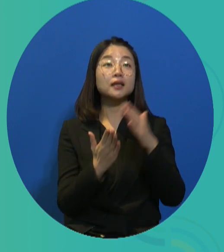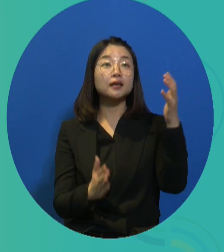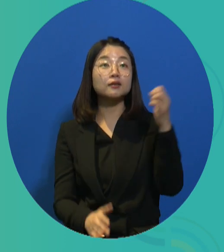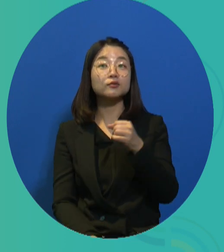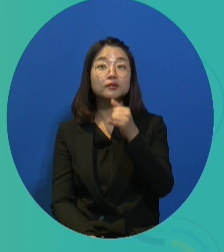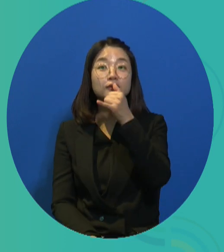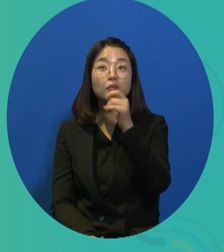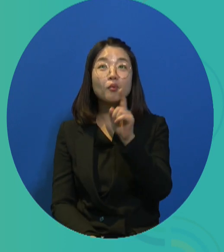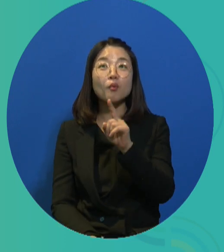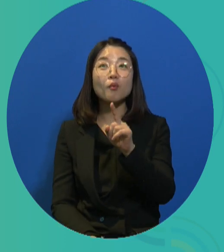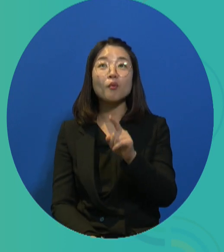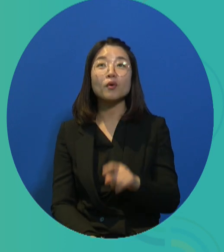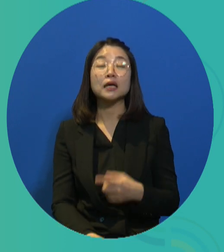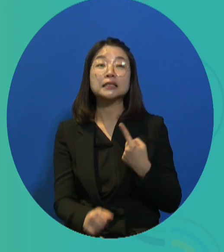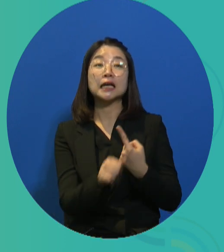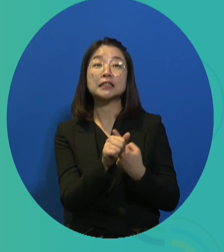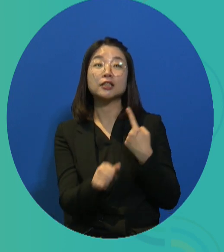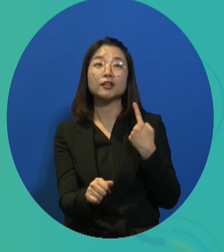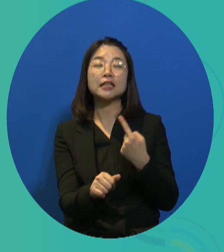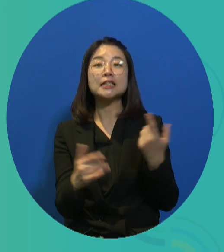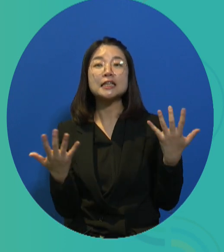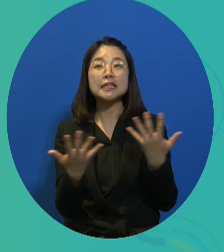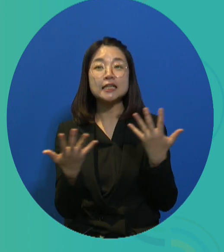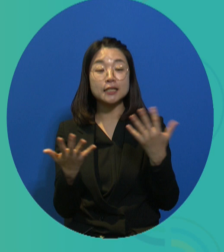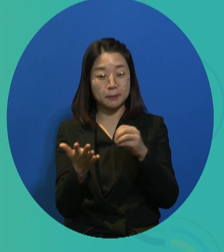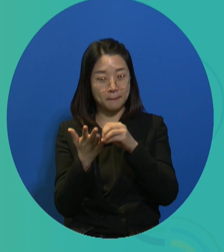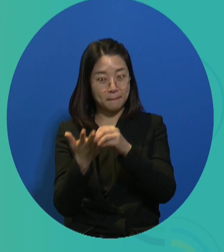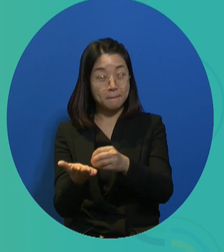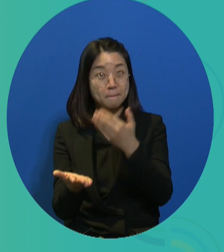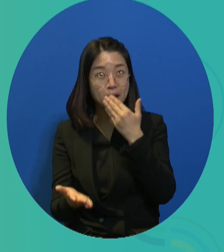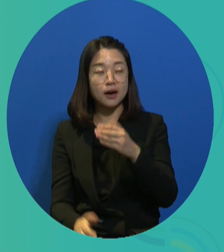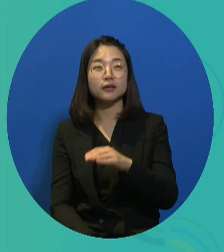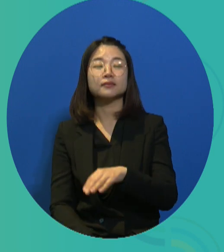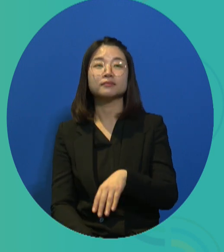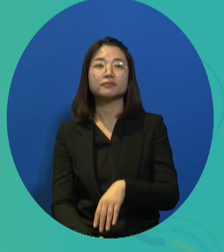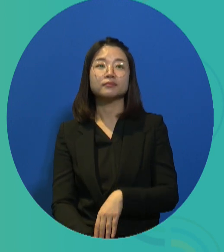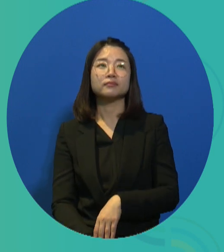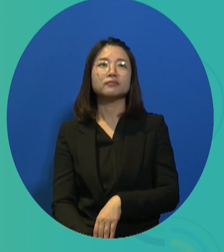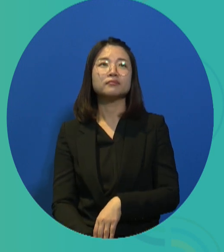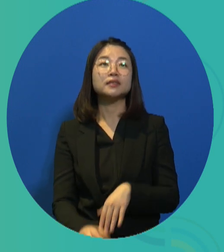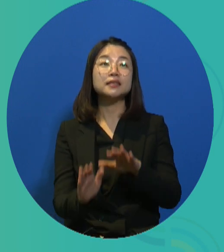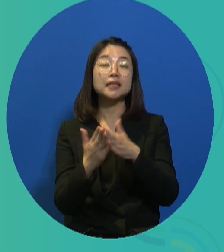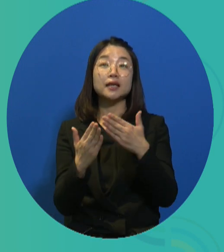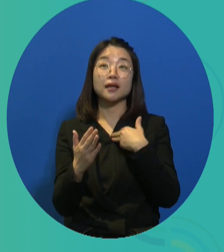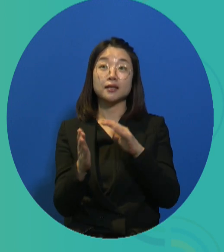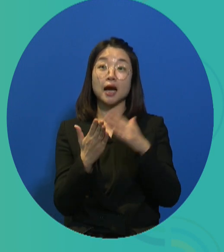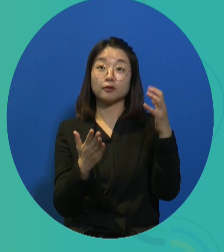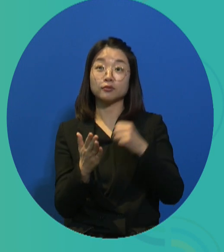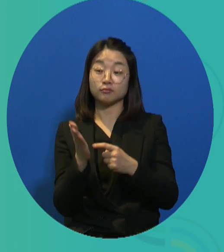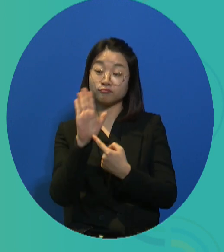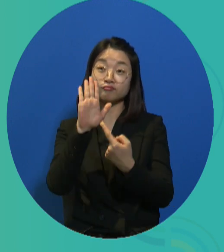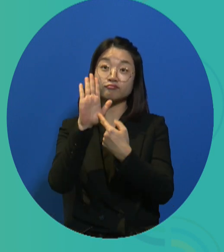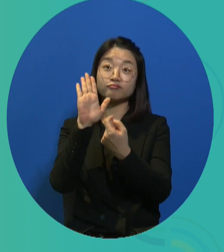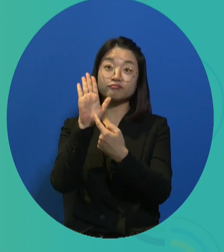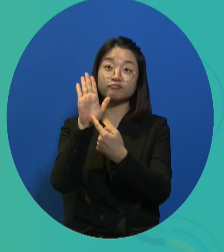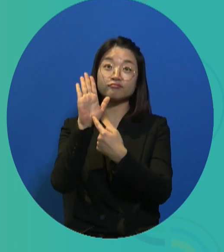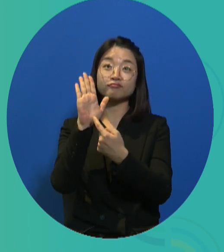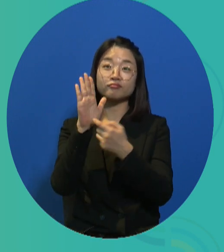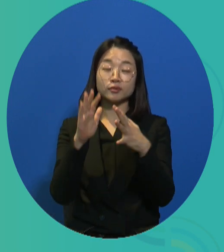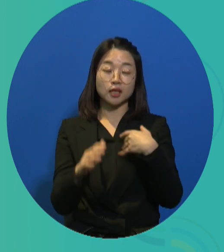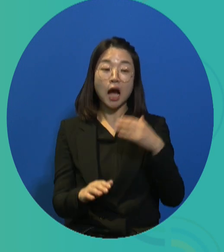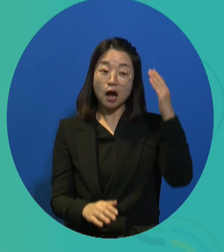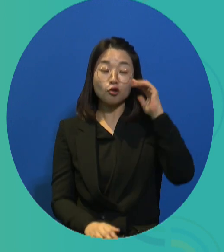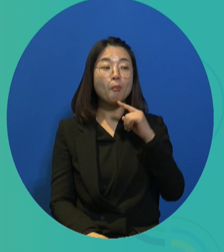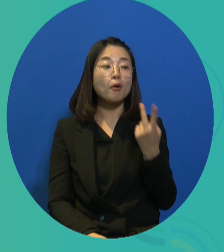income. And this book that I also brought here, job guarantee, which was published last year.